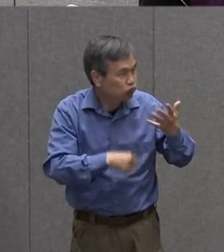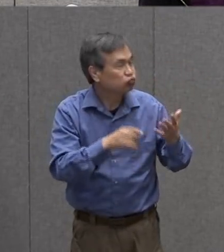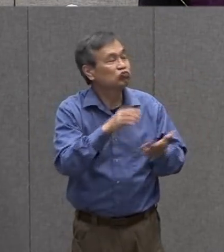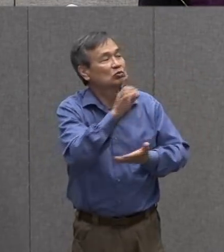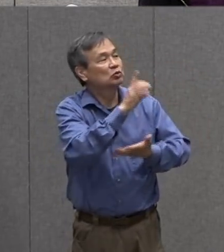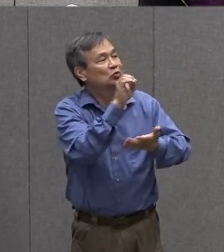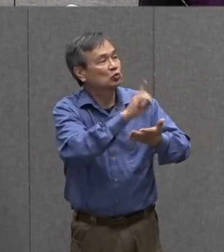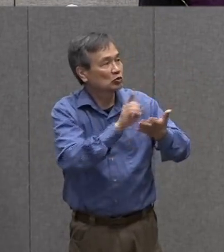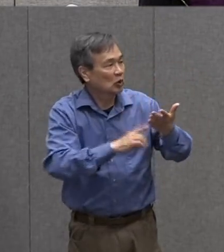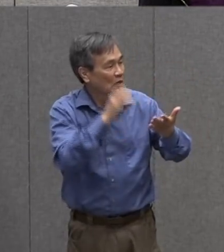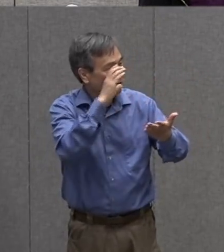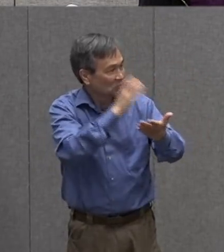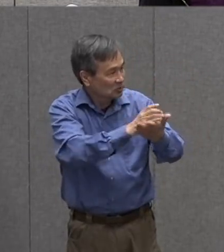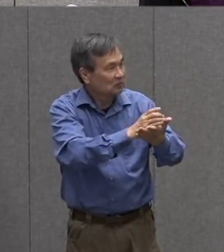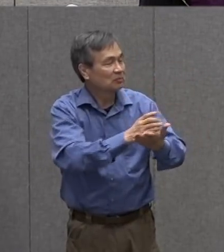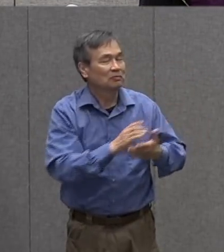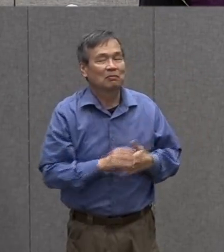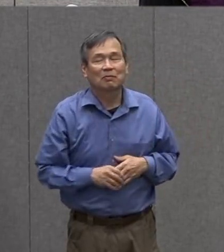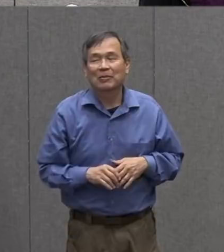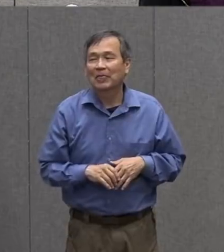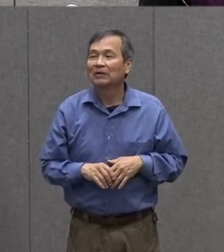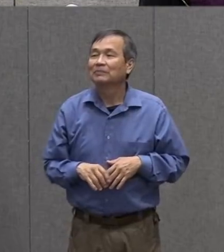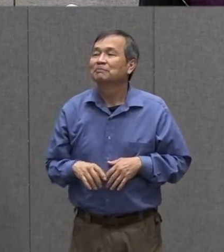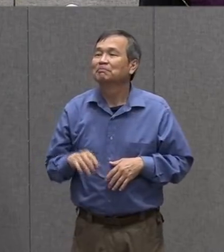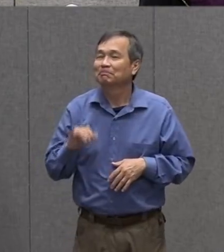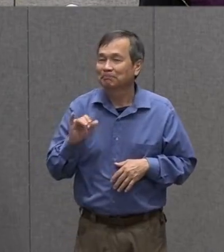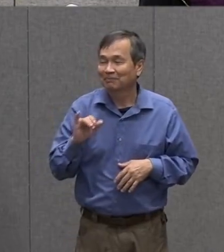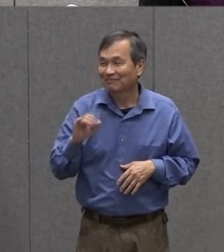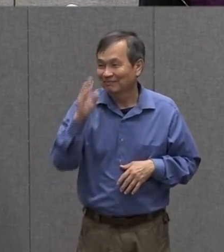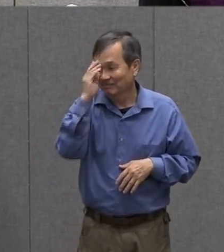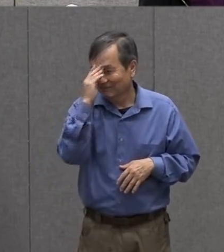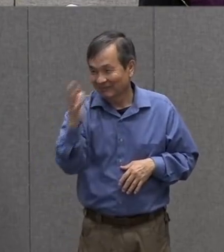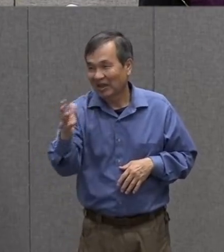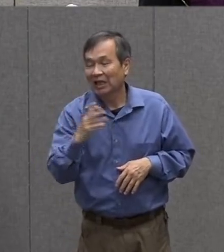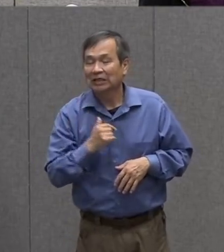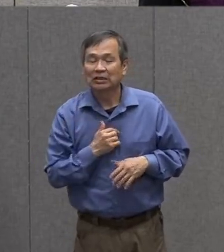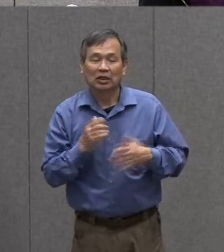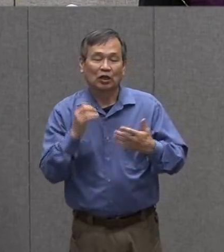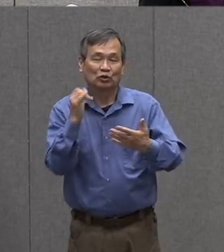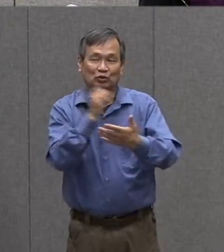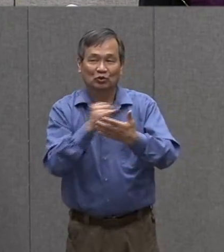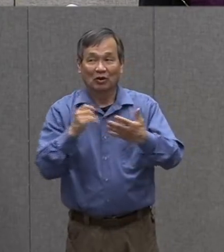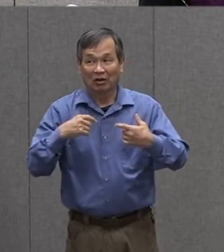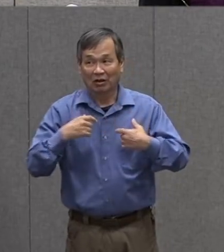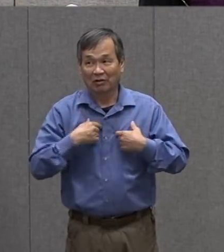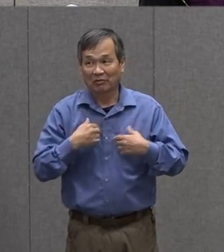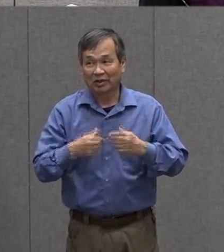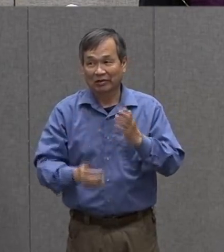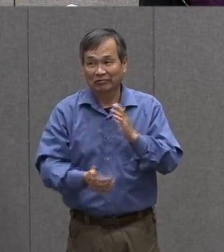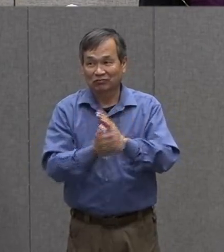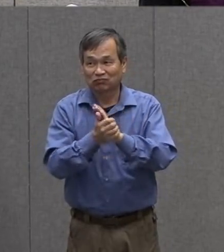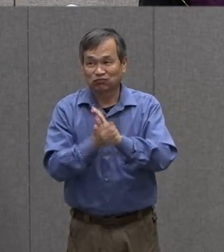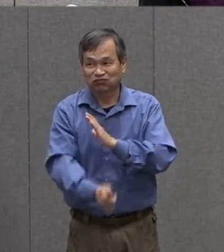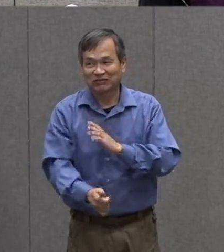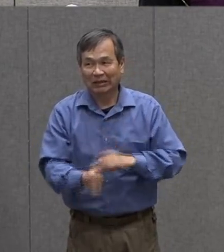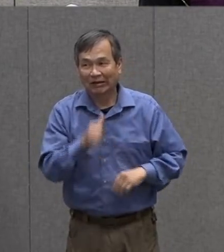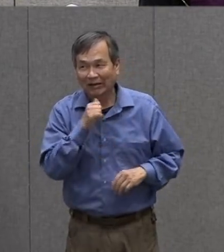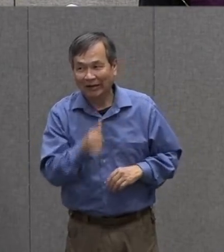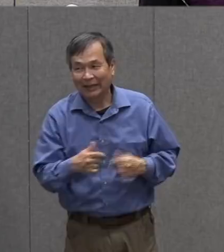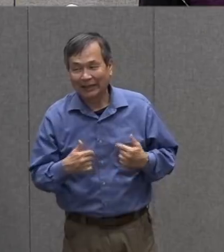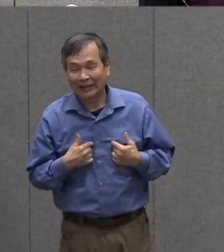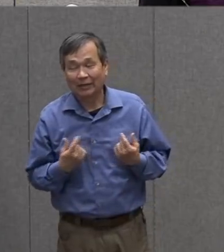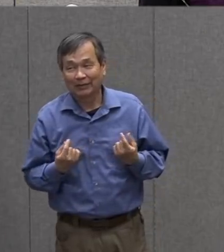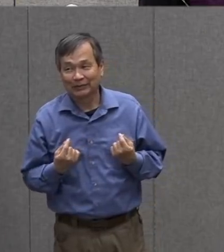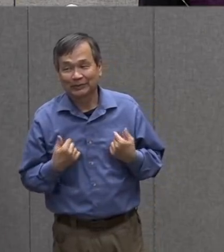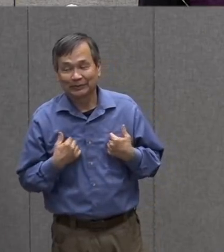instead and because i'm really not all that great at drawing sometimes what i'll do